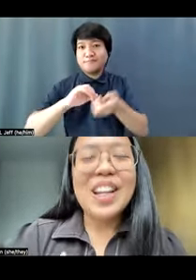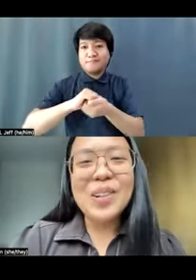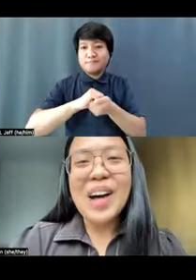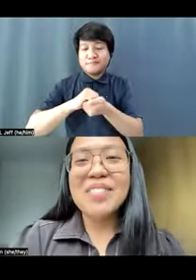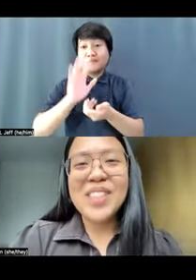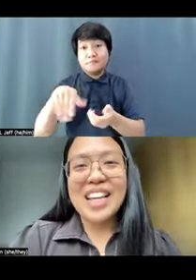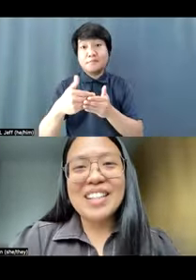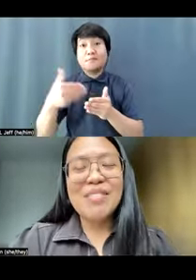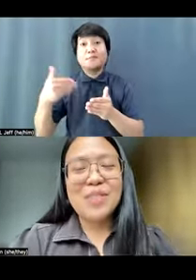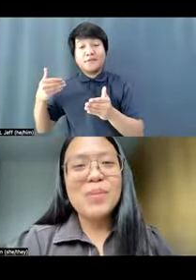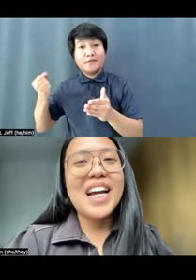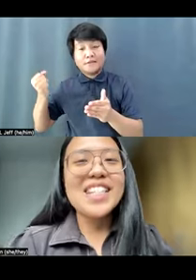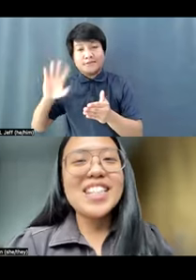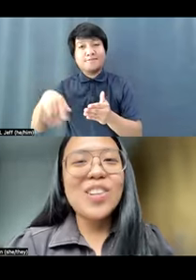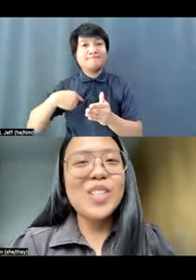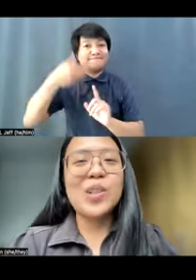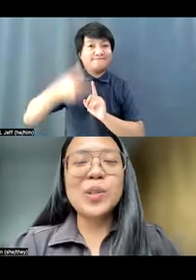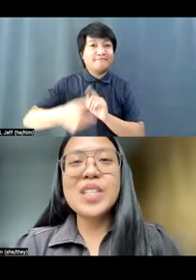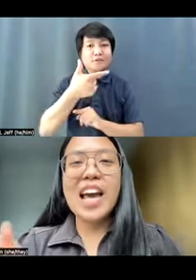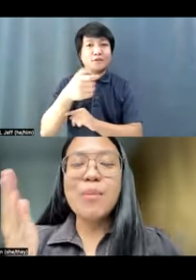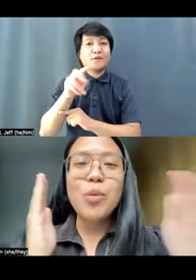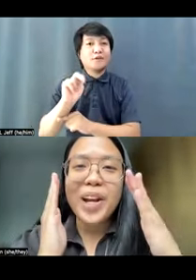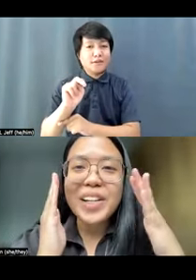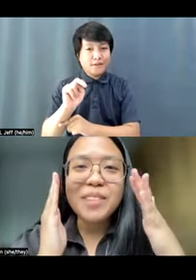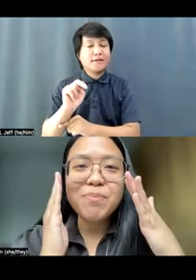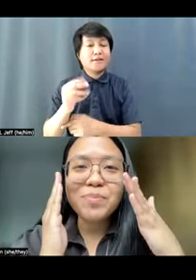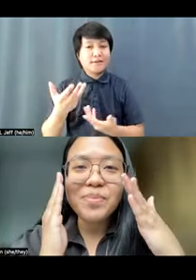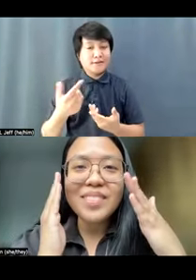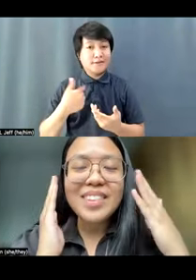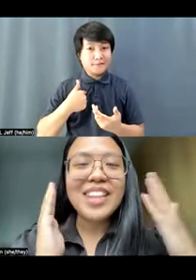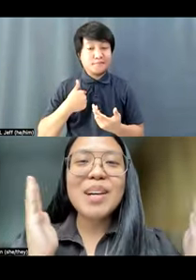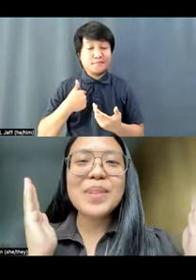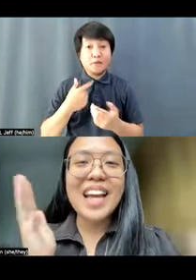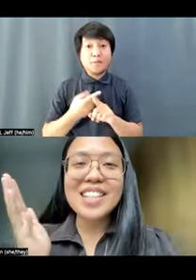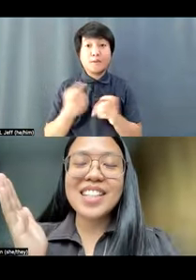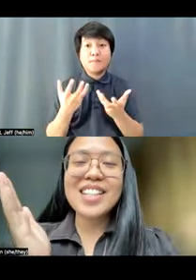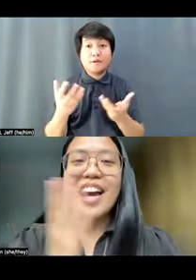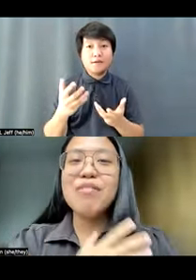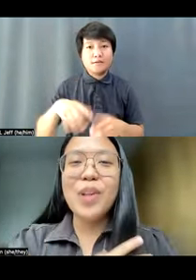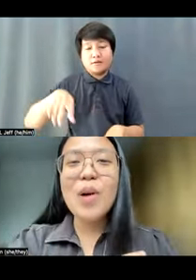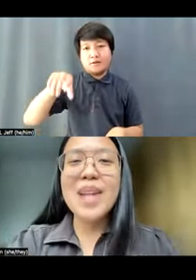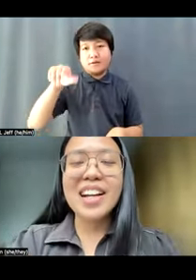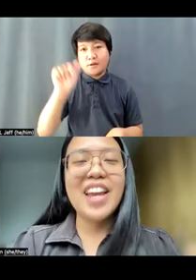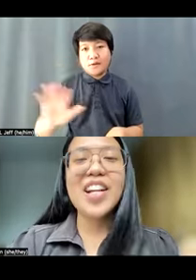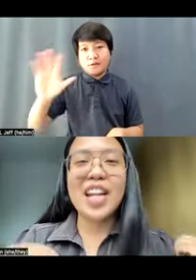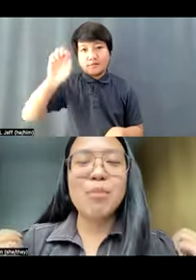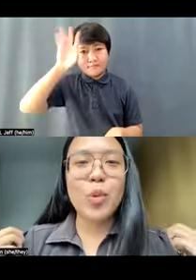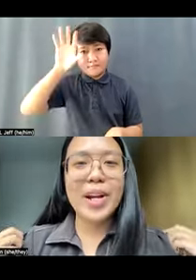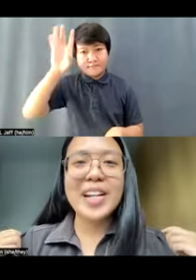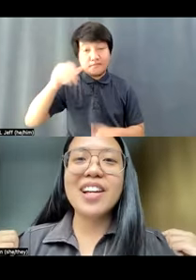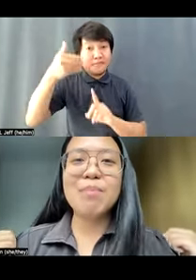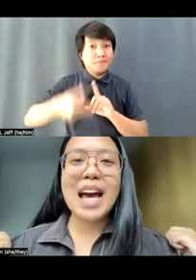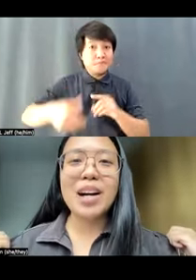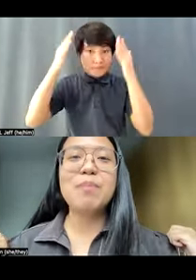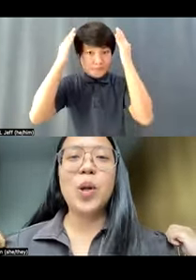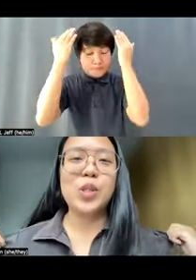hello, I'm Jen from the ASEAN Soji Focus. I am wearing glasses. I have long black hair and I'm